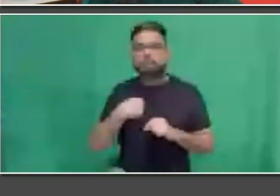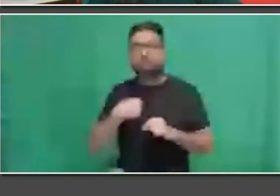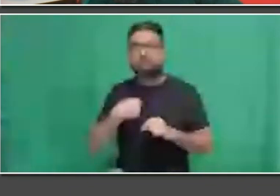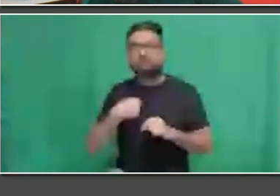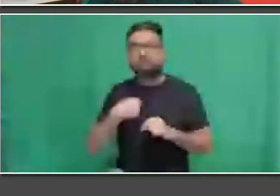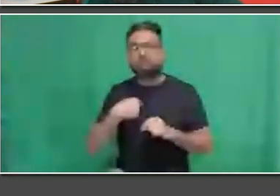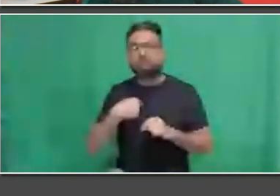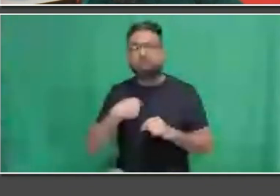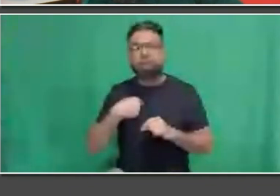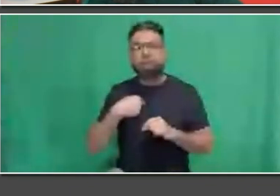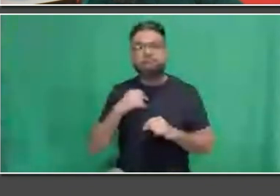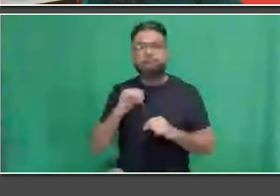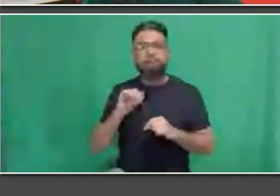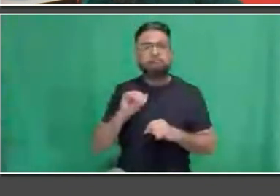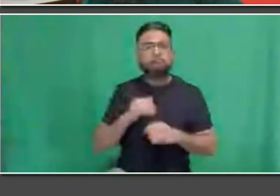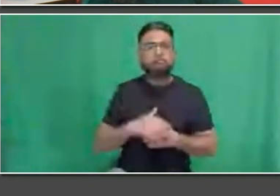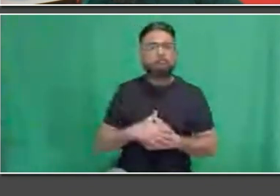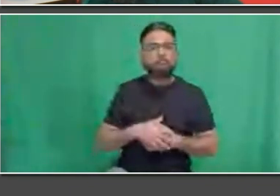It's weird. I could see myself.